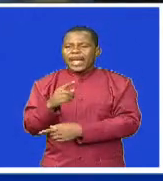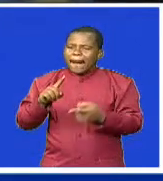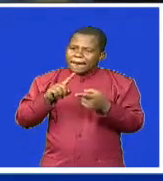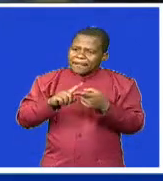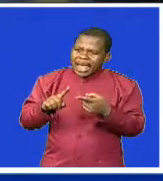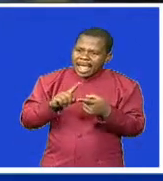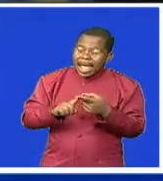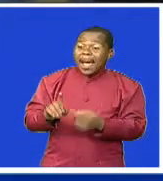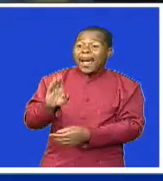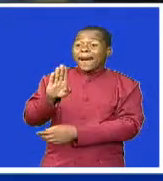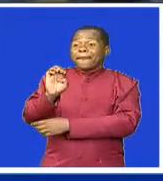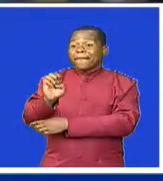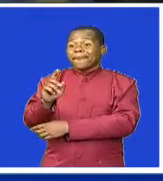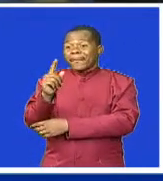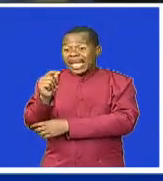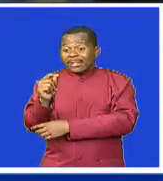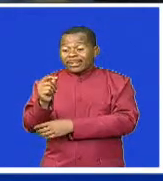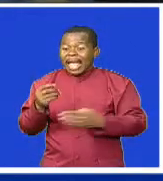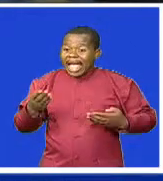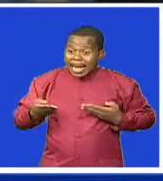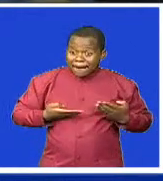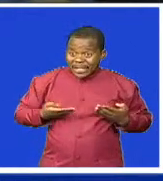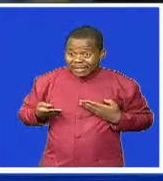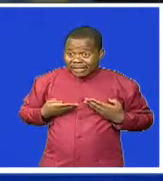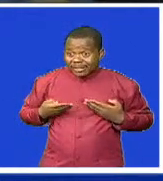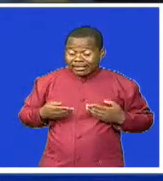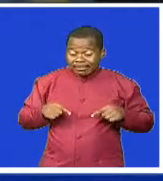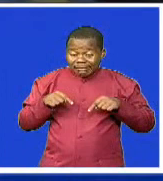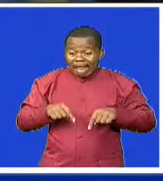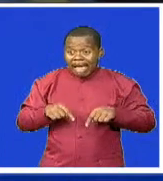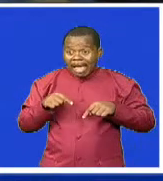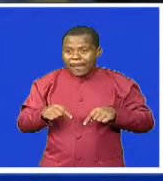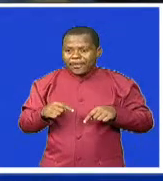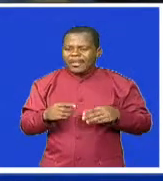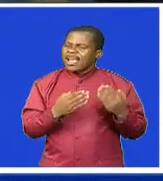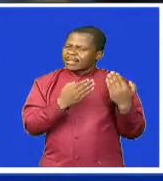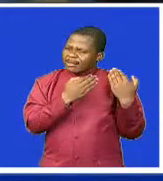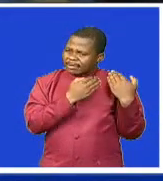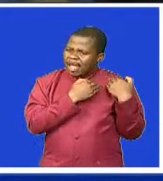Moola Sport Betting